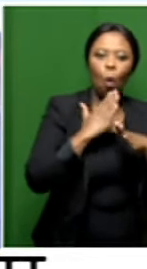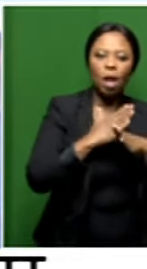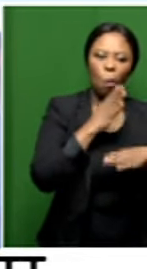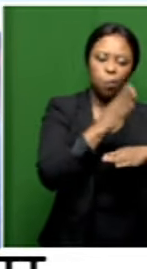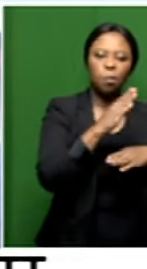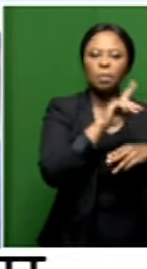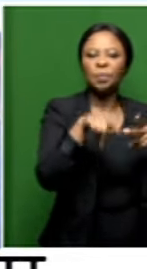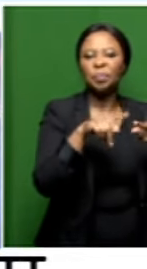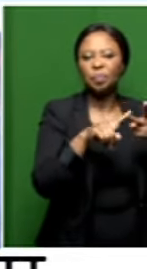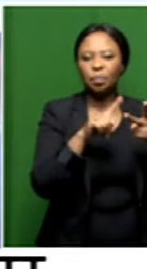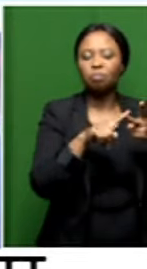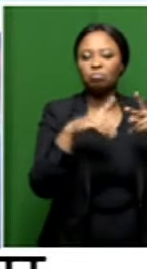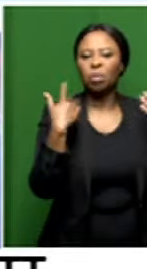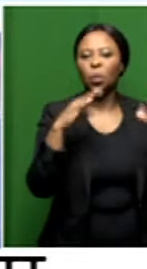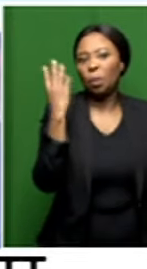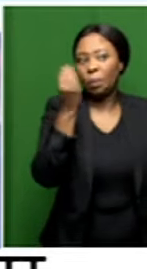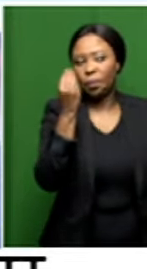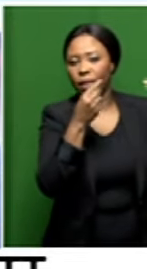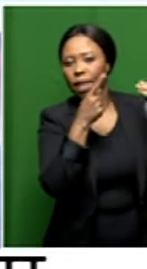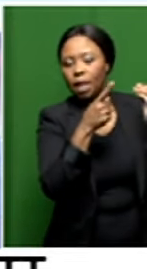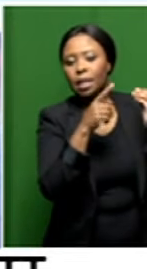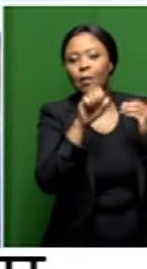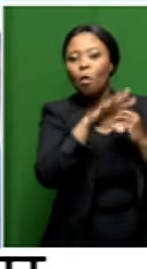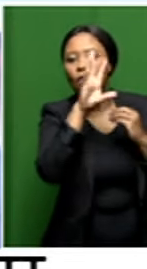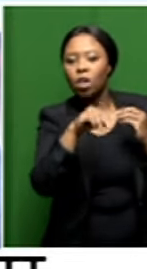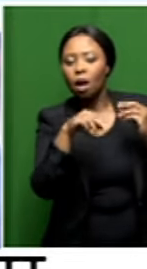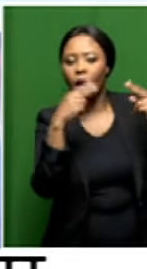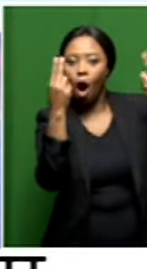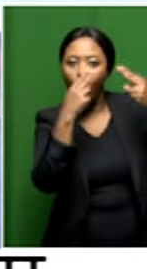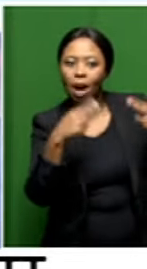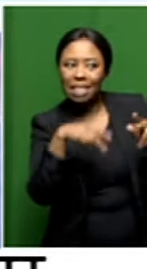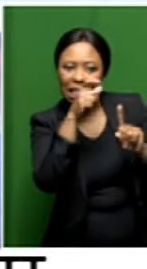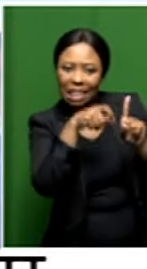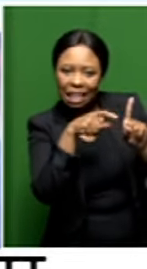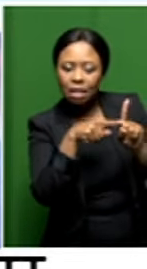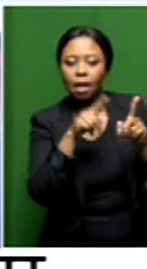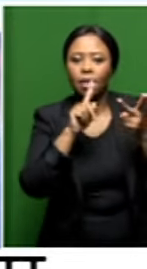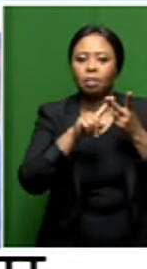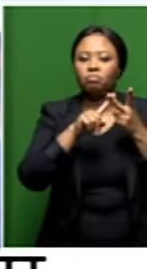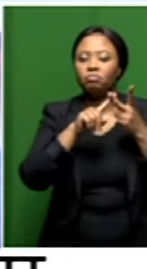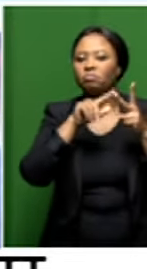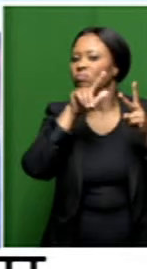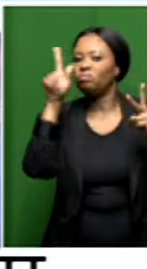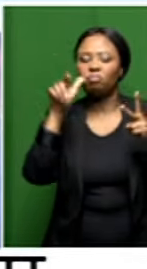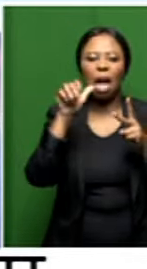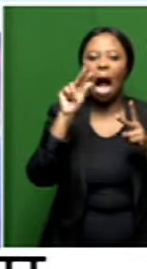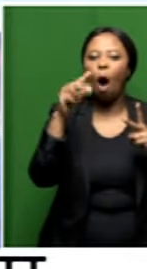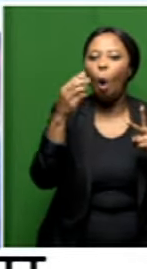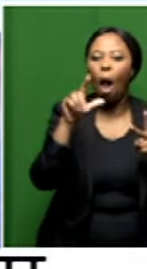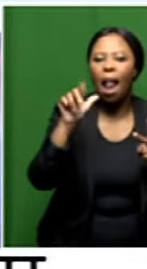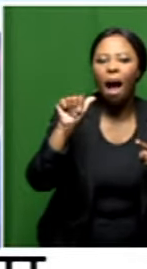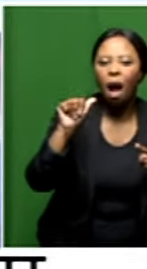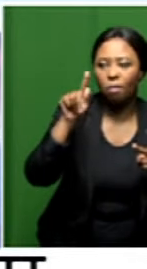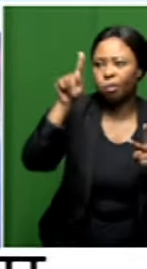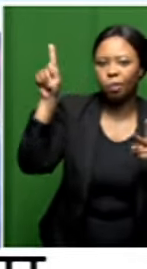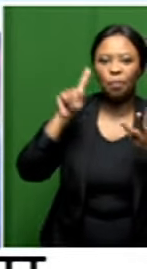very well known and lesser known South African artists, but also artists from across the borders, from Angola, even